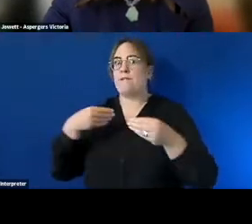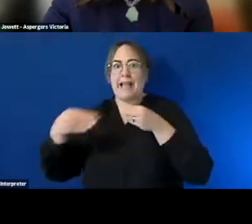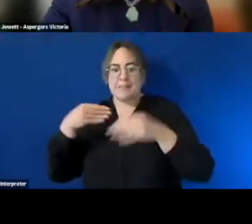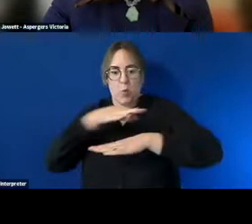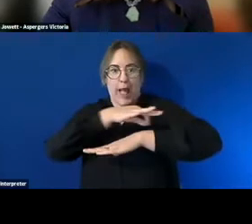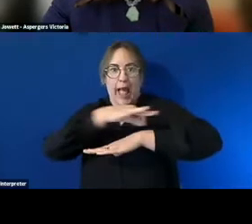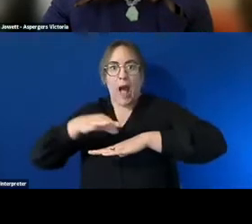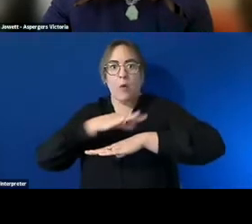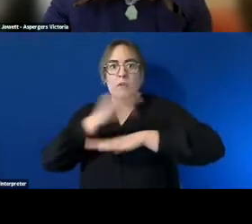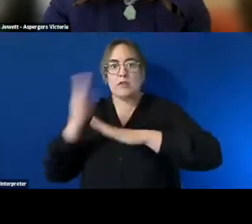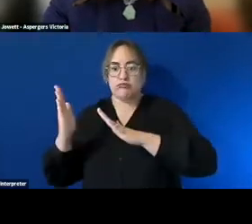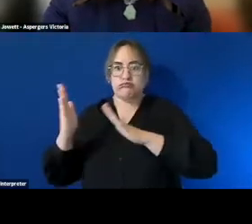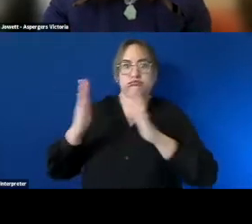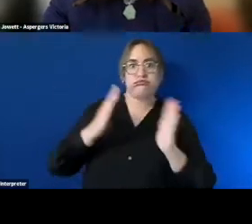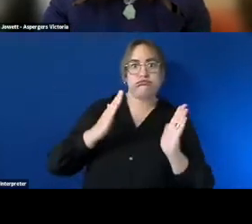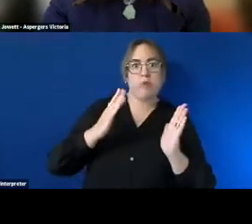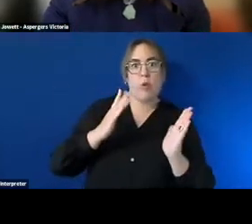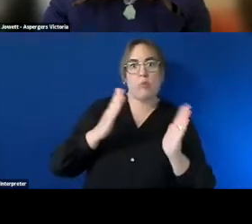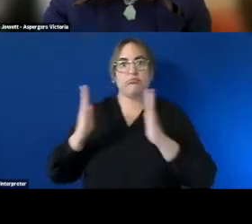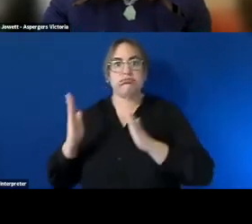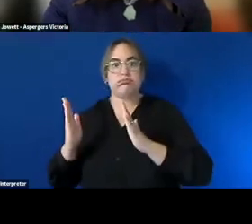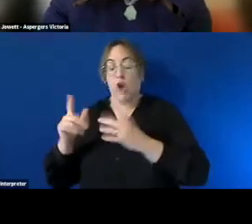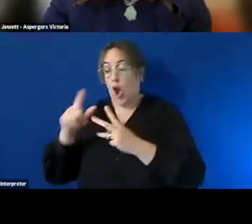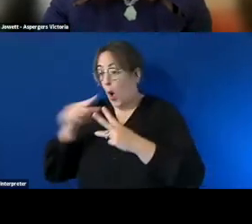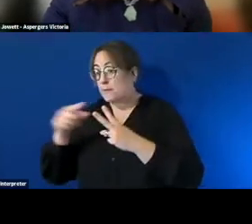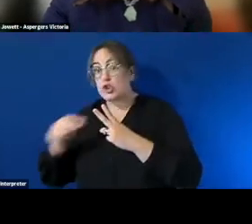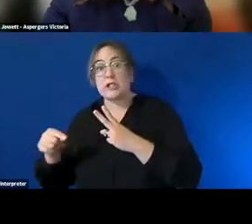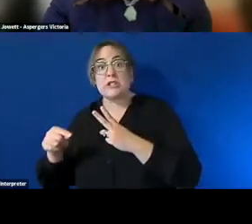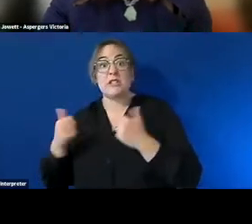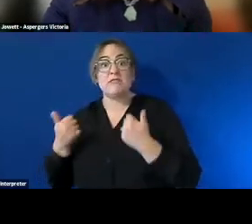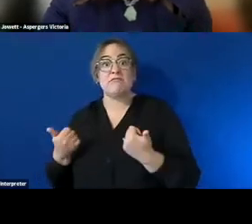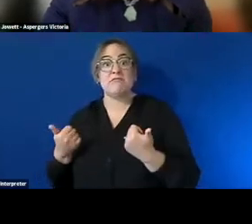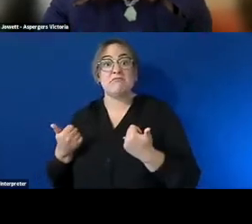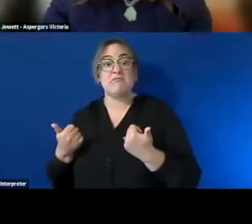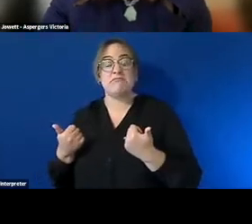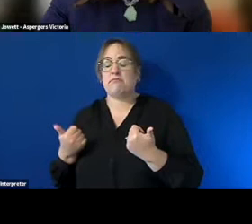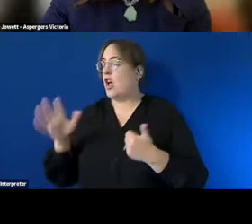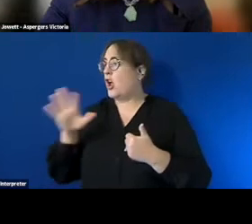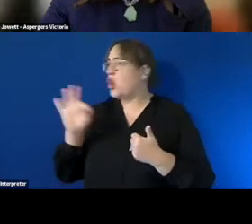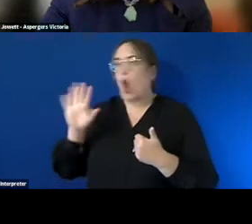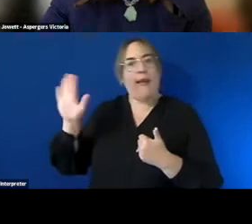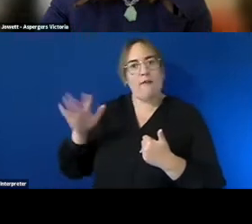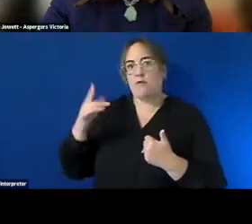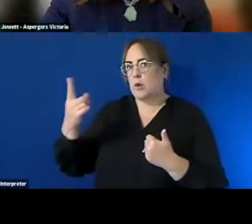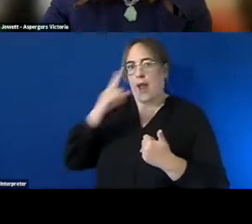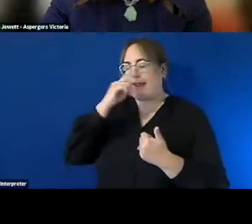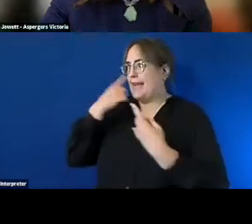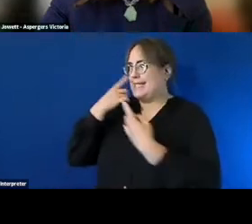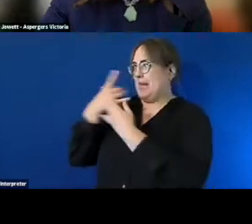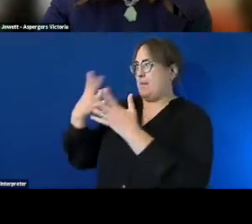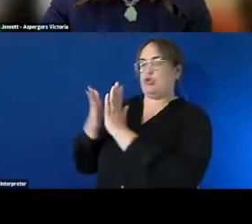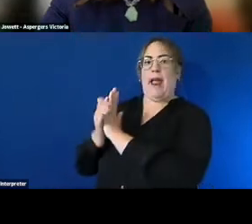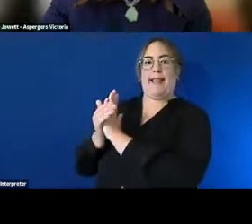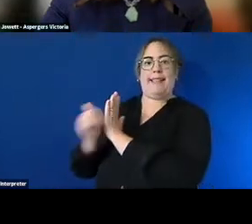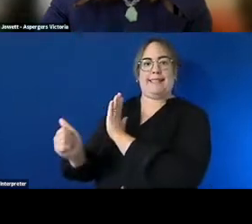um yeah options and lastly not everyone will be able to demonstrate their skill and